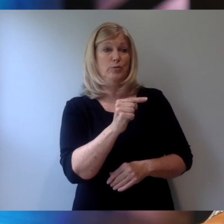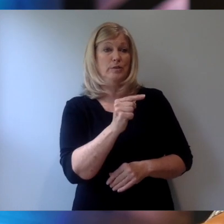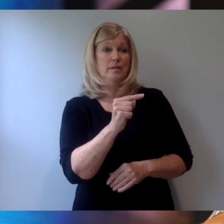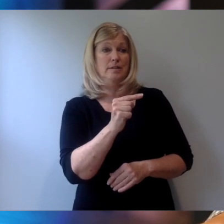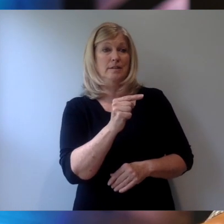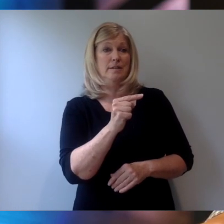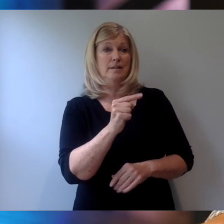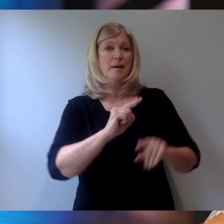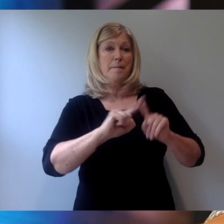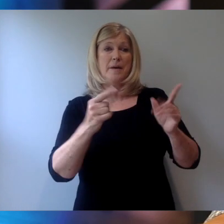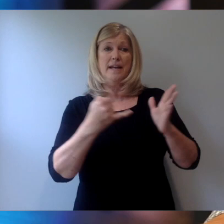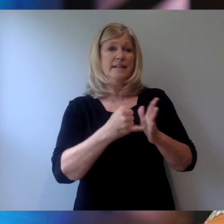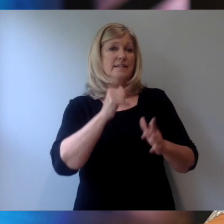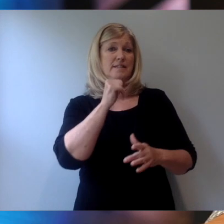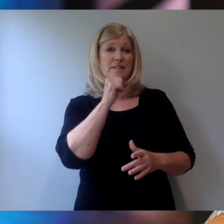But it's no longer me.